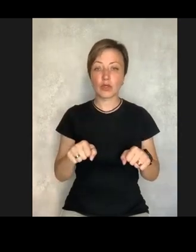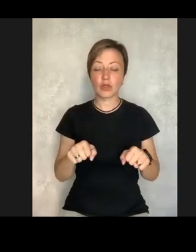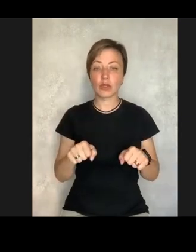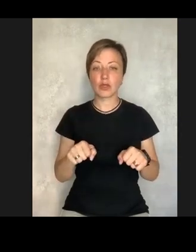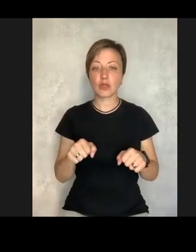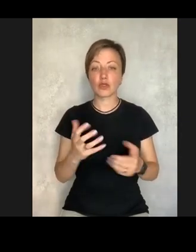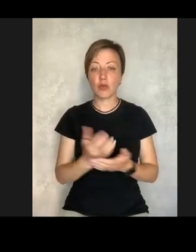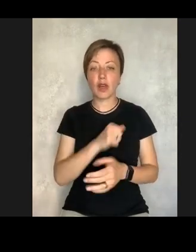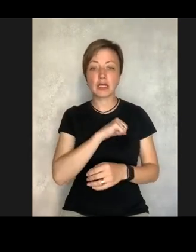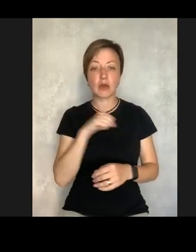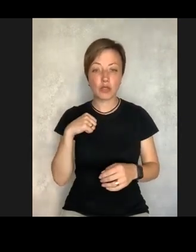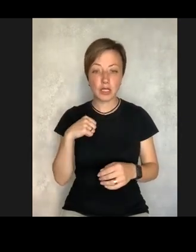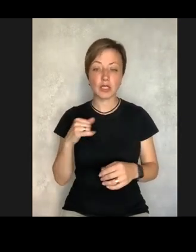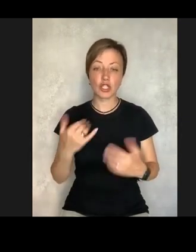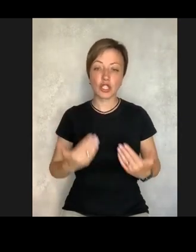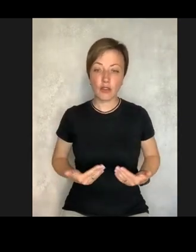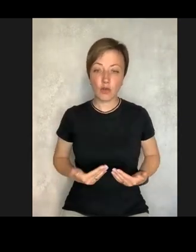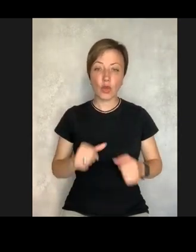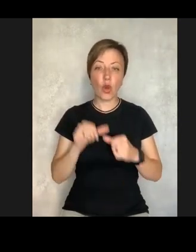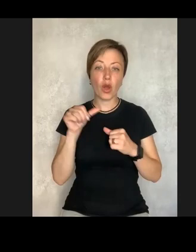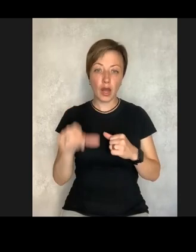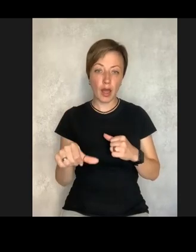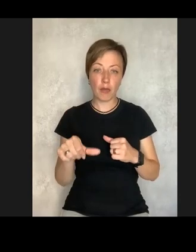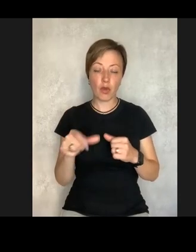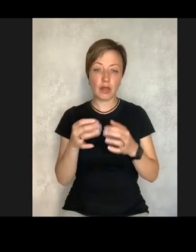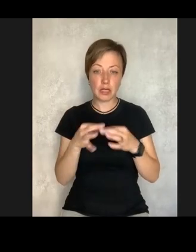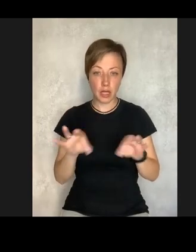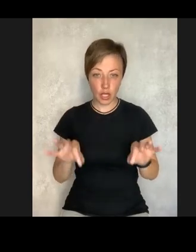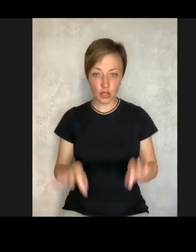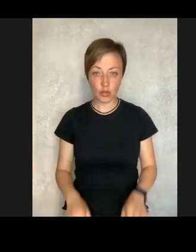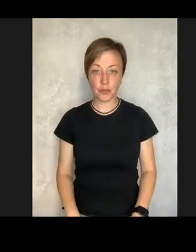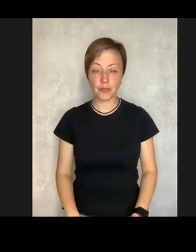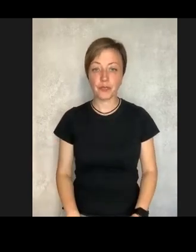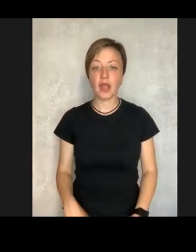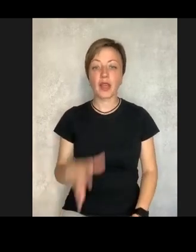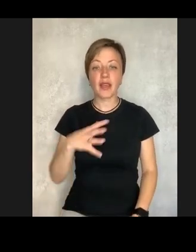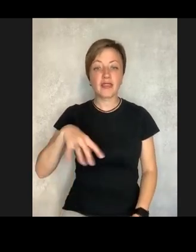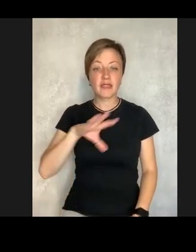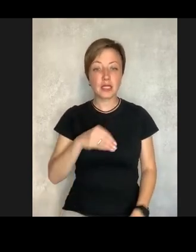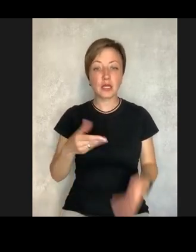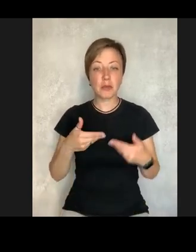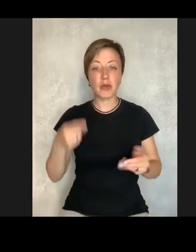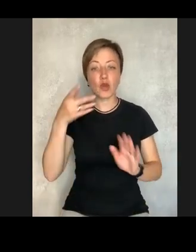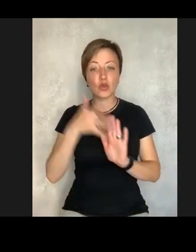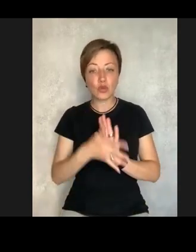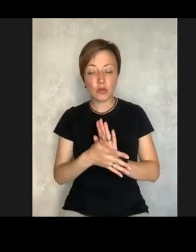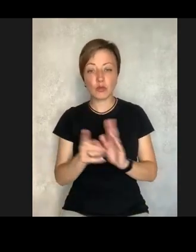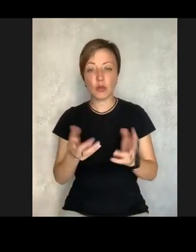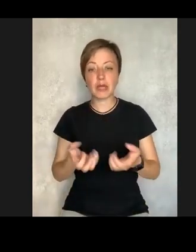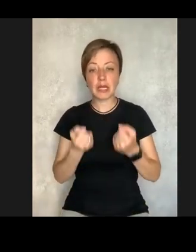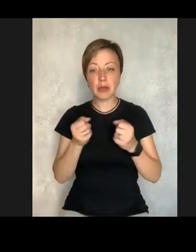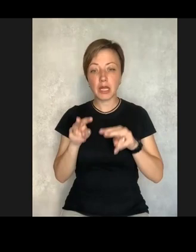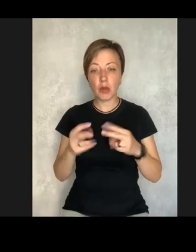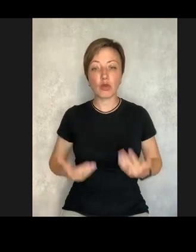reaching certain age. They become independent and live separately. We can